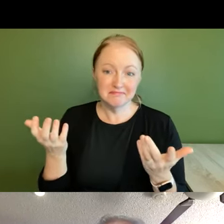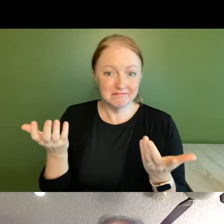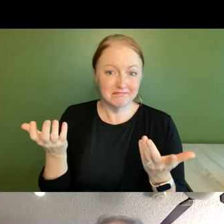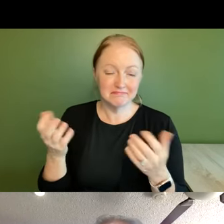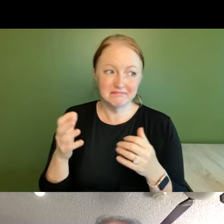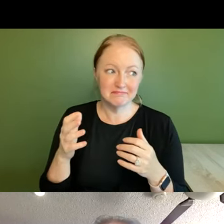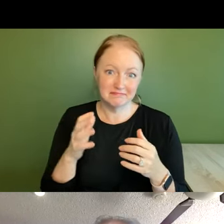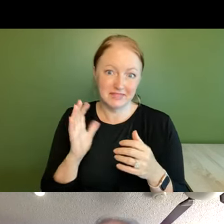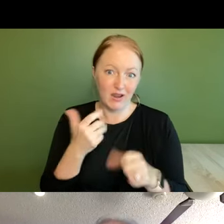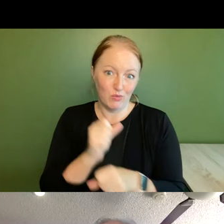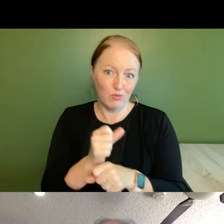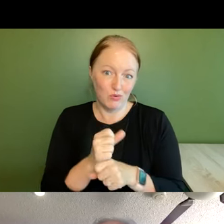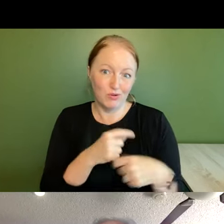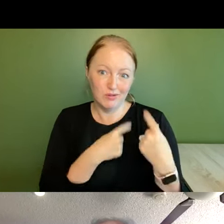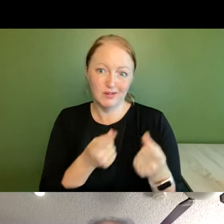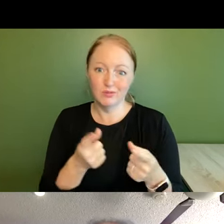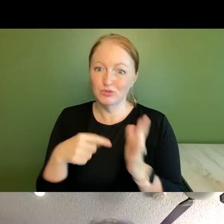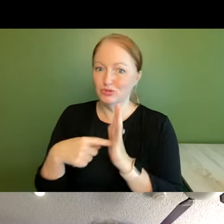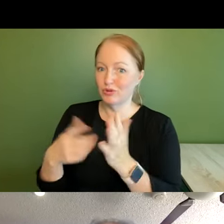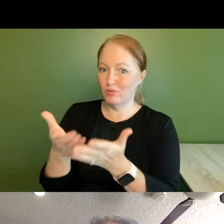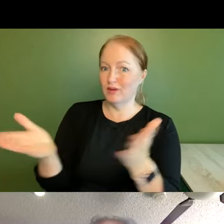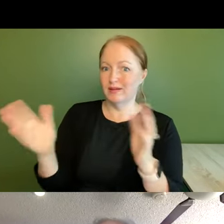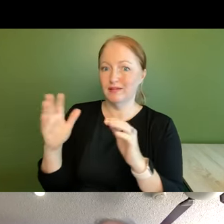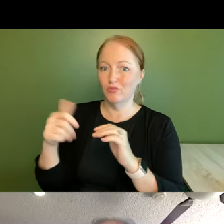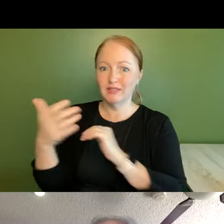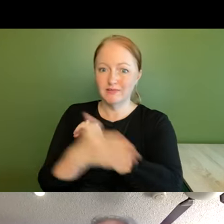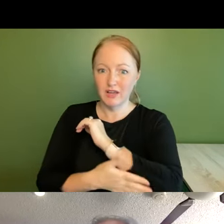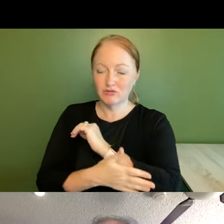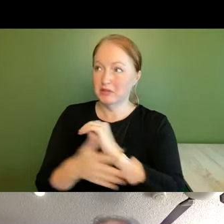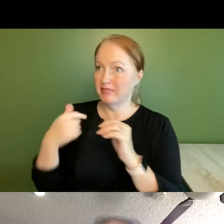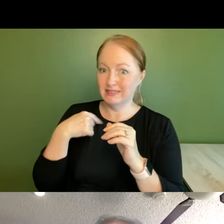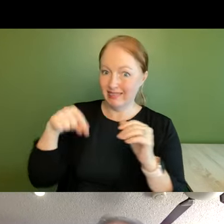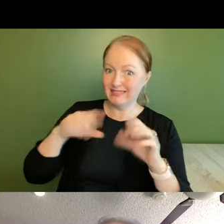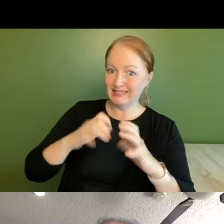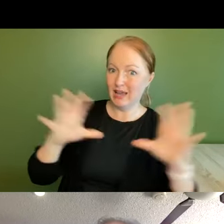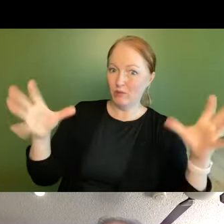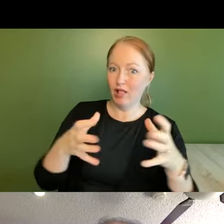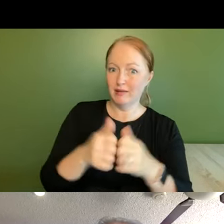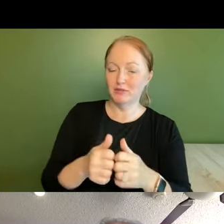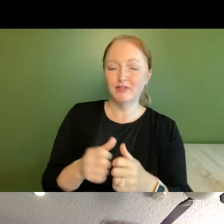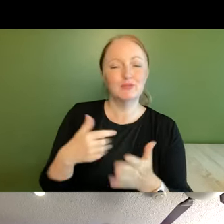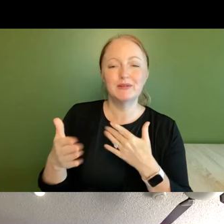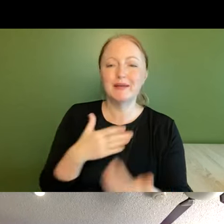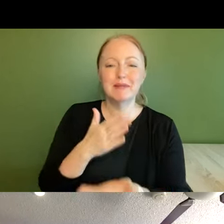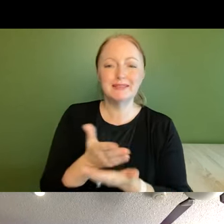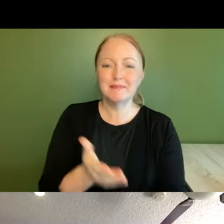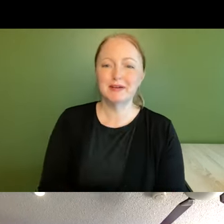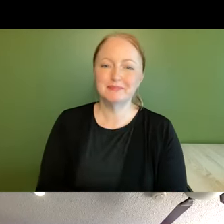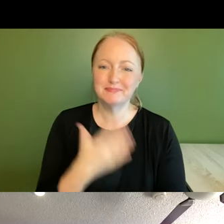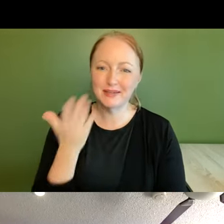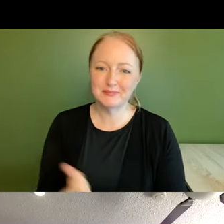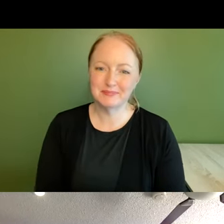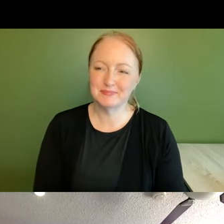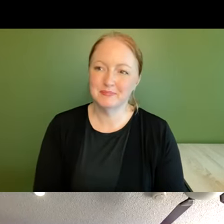much work as we have to do we're now showing the rest of the nation this is how we all come together so anyway i'll stop there thank you